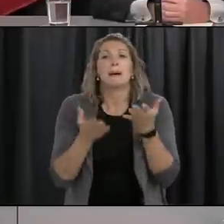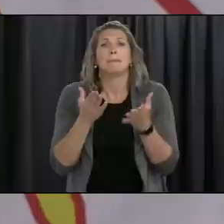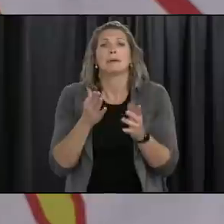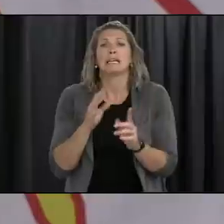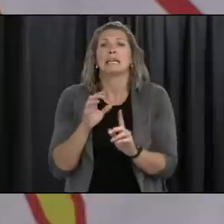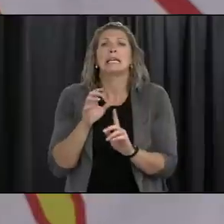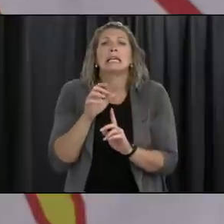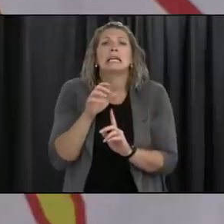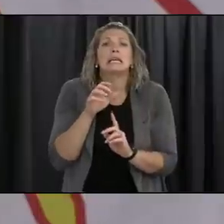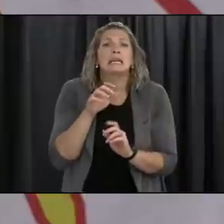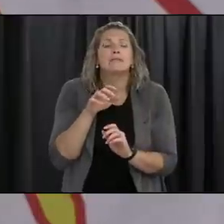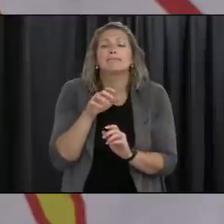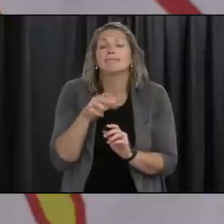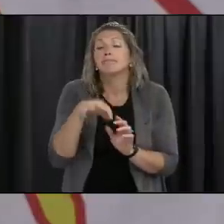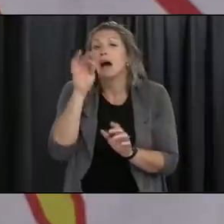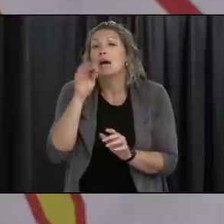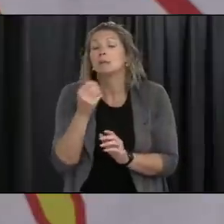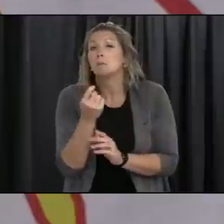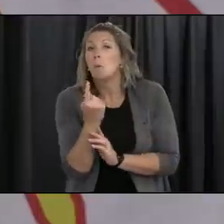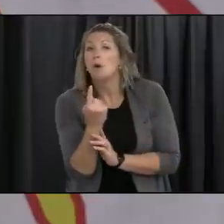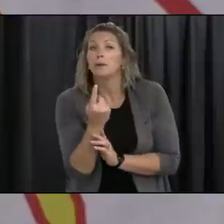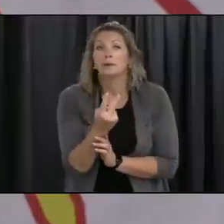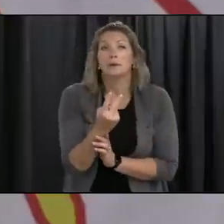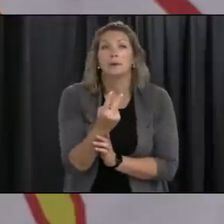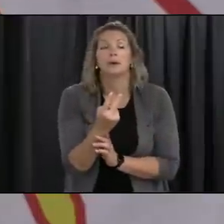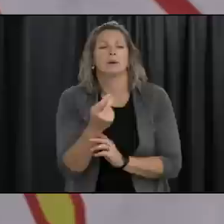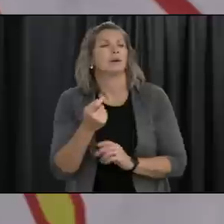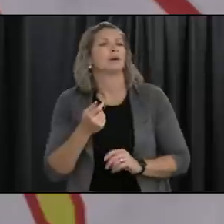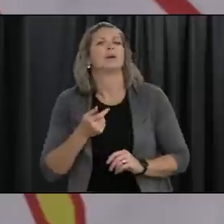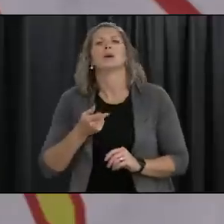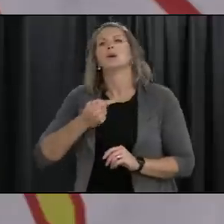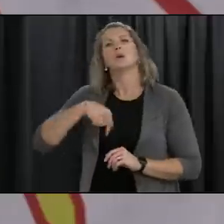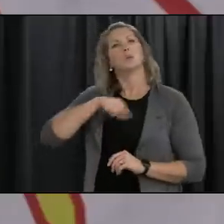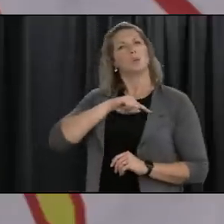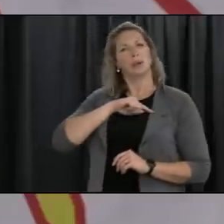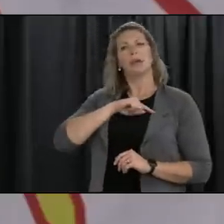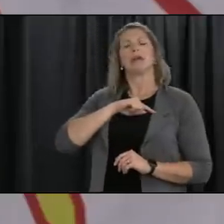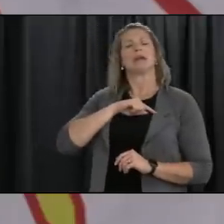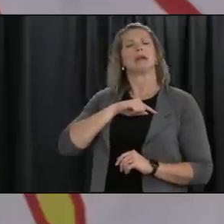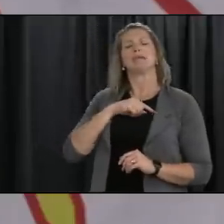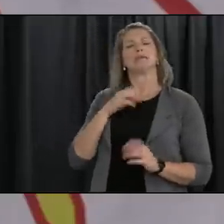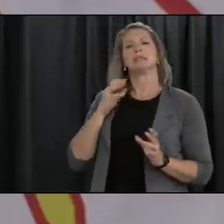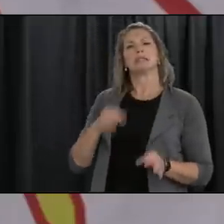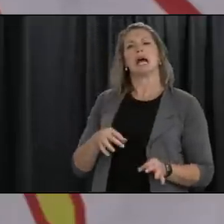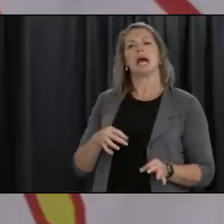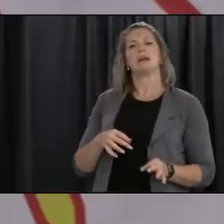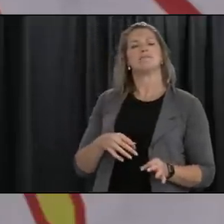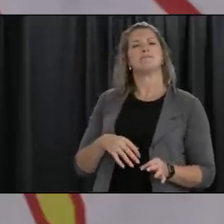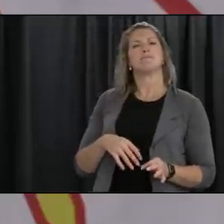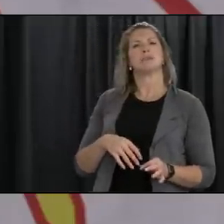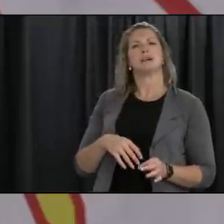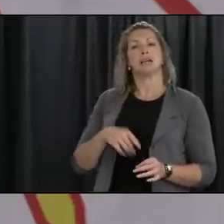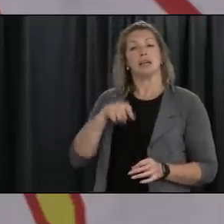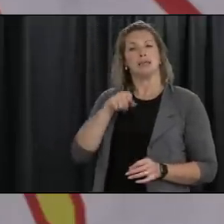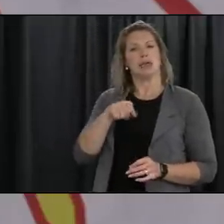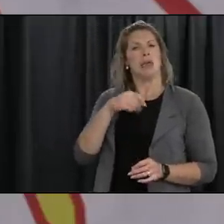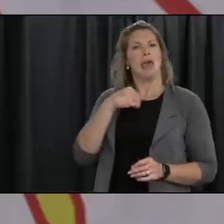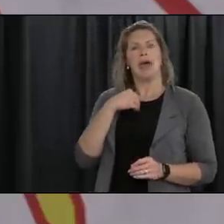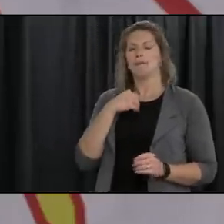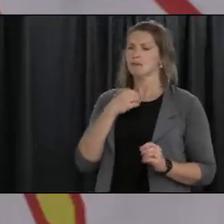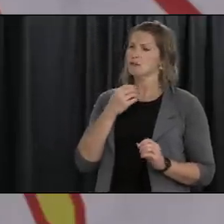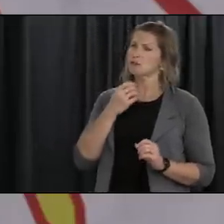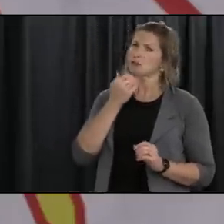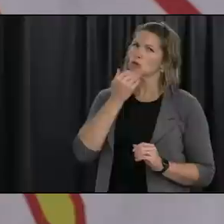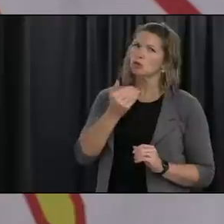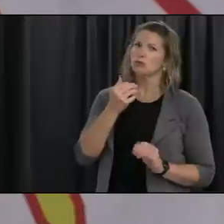instead of doing the test then we rely more on a try and tried and true that they um they have all their measures at work and uh